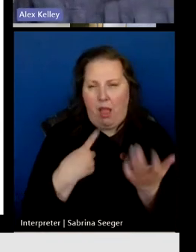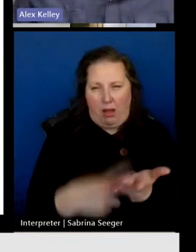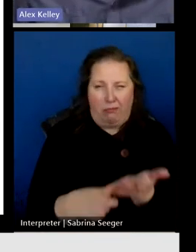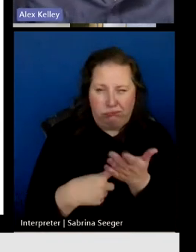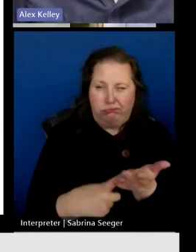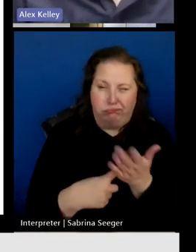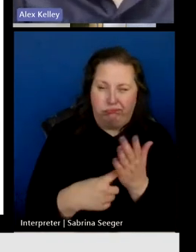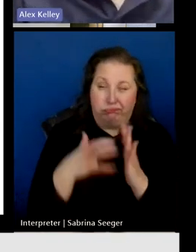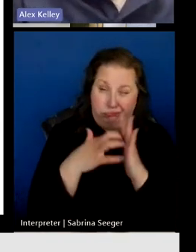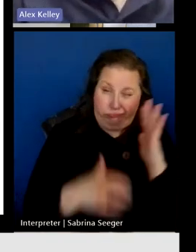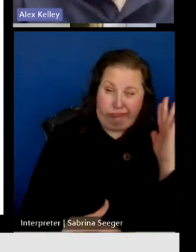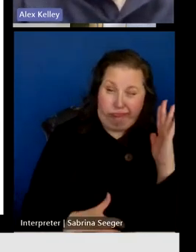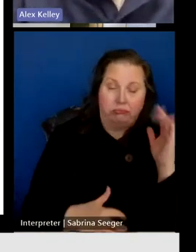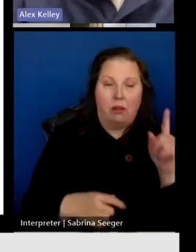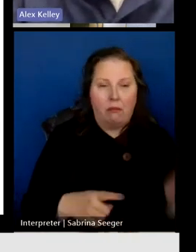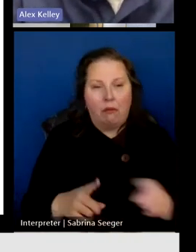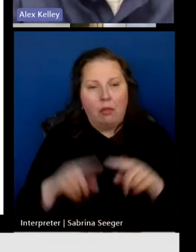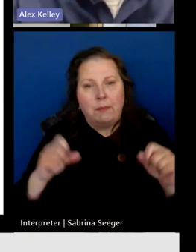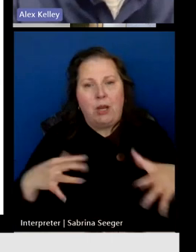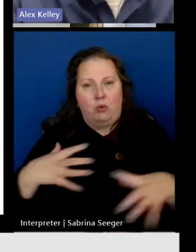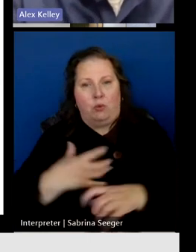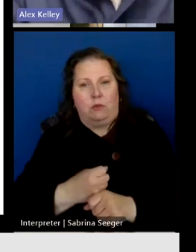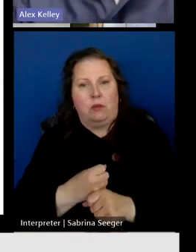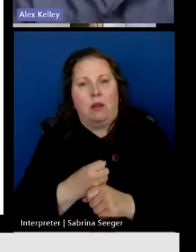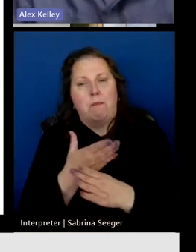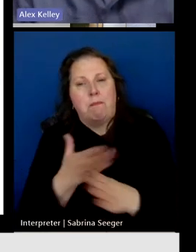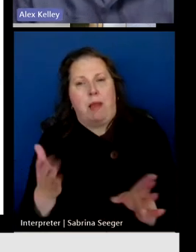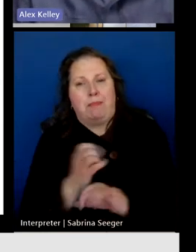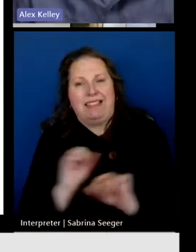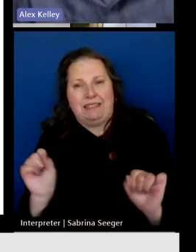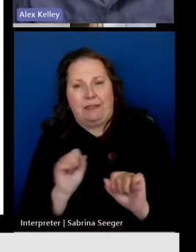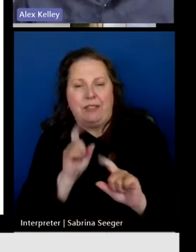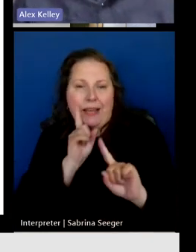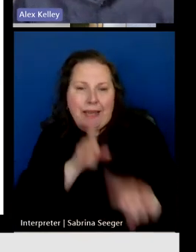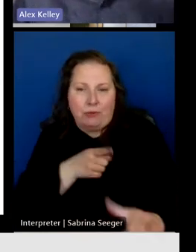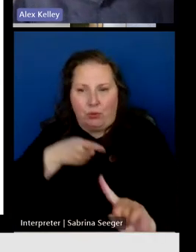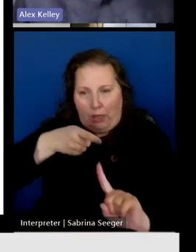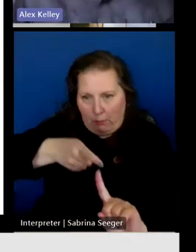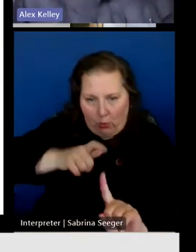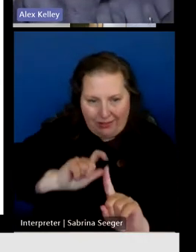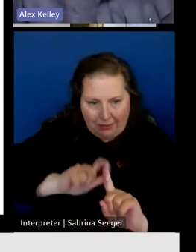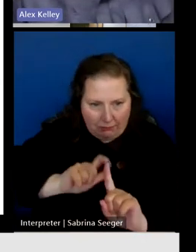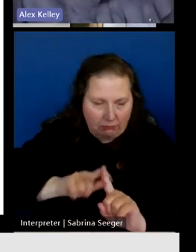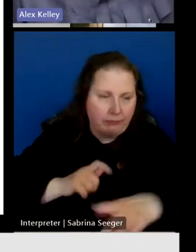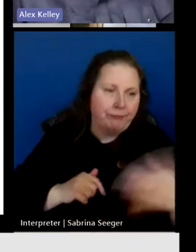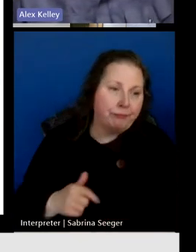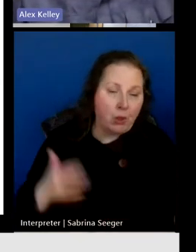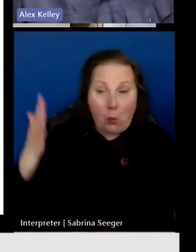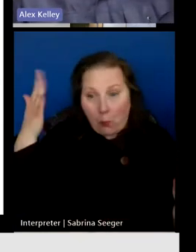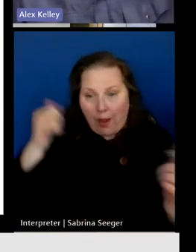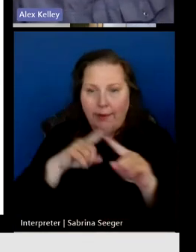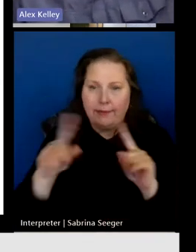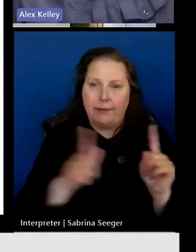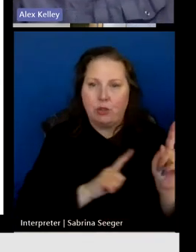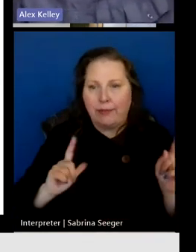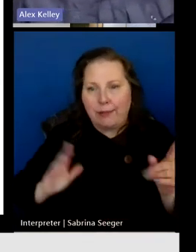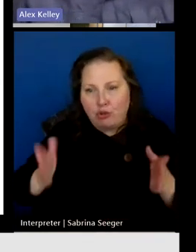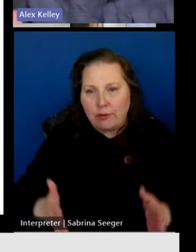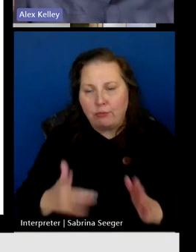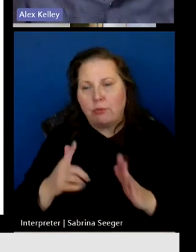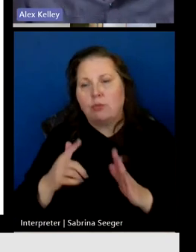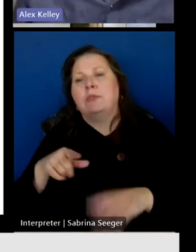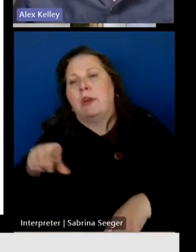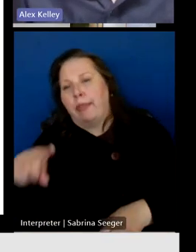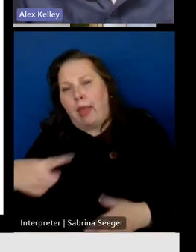the potential to consolidate public safety answering points. And this was because various legislators have been discussing this